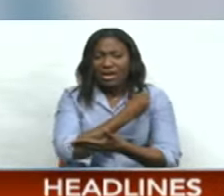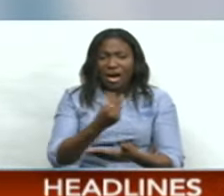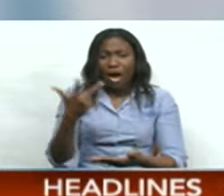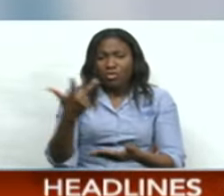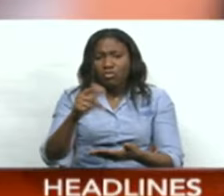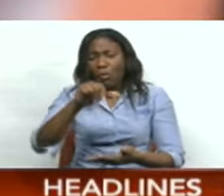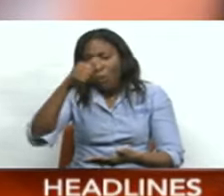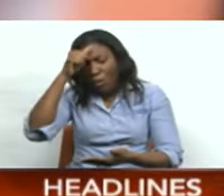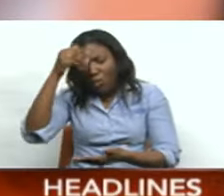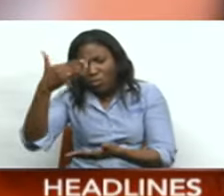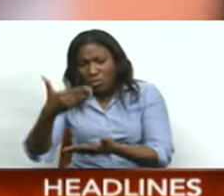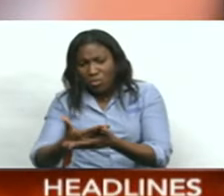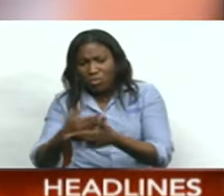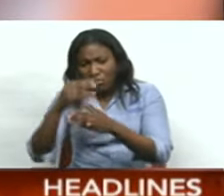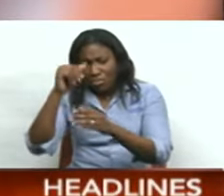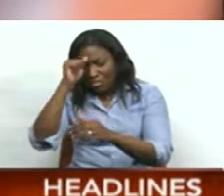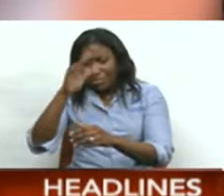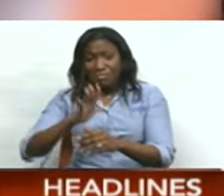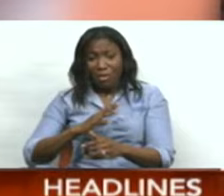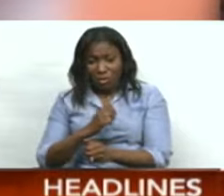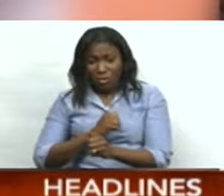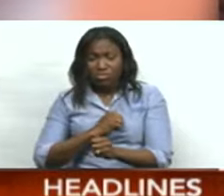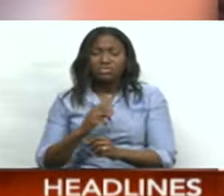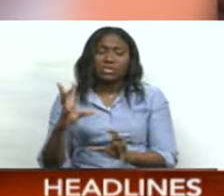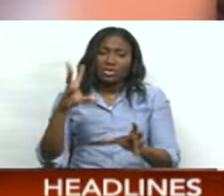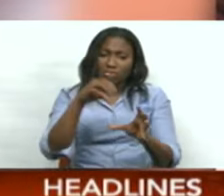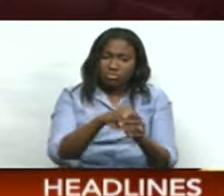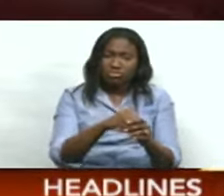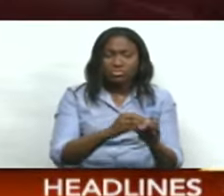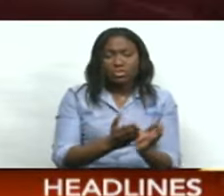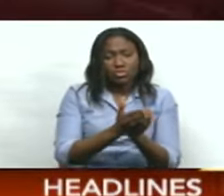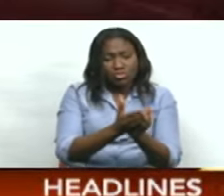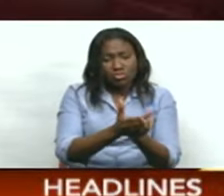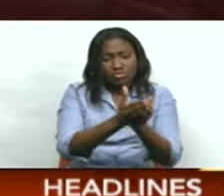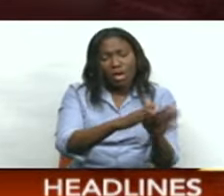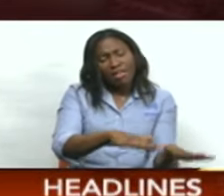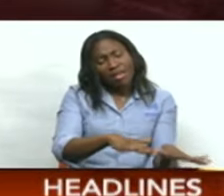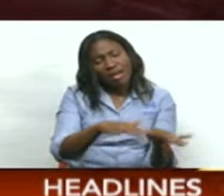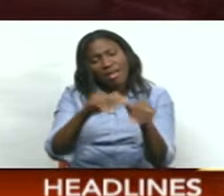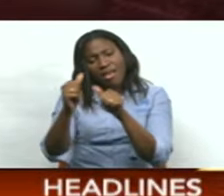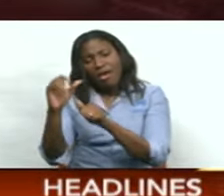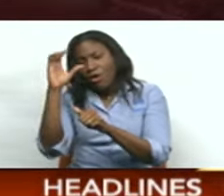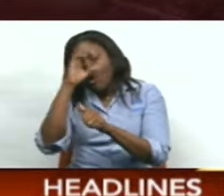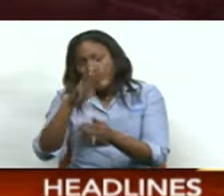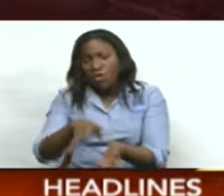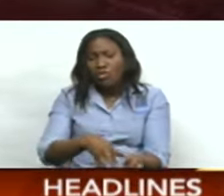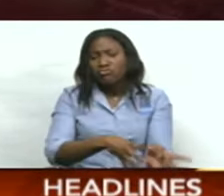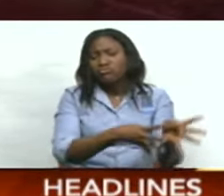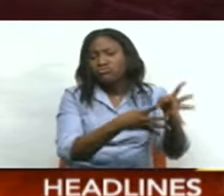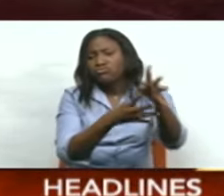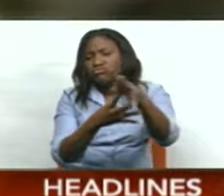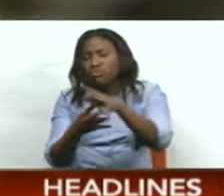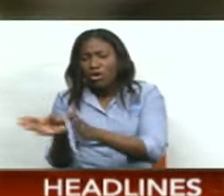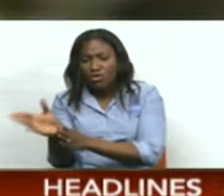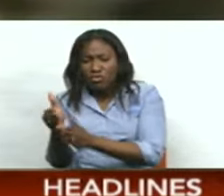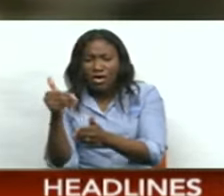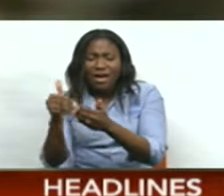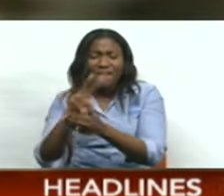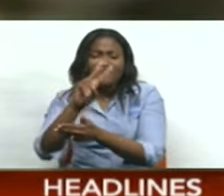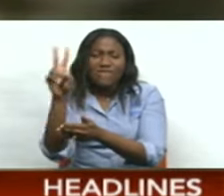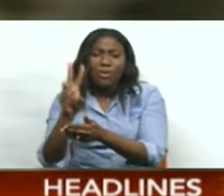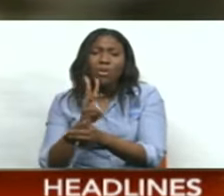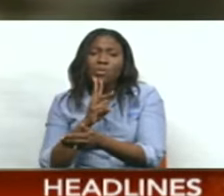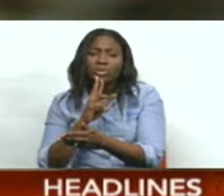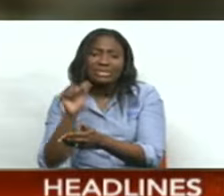Ali, Shiva Sipasad and Jeremiah Pasquale left on fishing vessel Amanda for a fishing ground close to Venezuelan waters